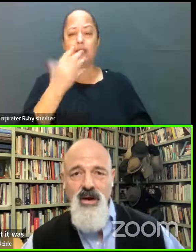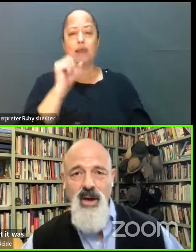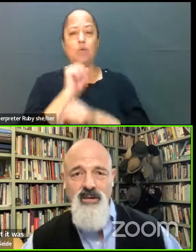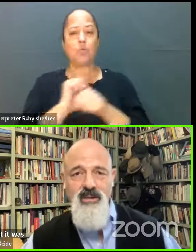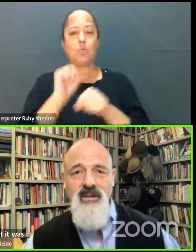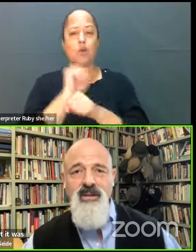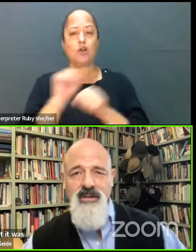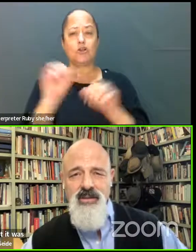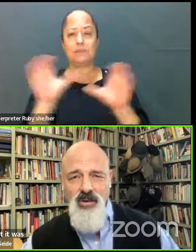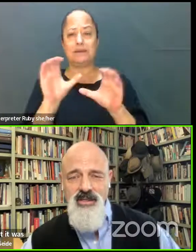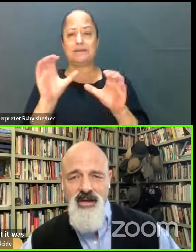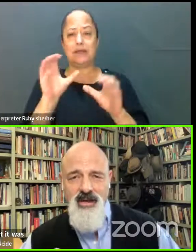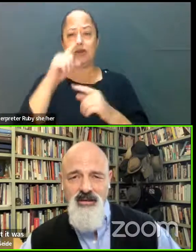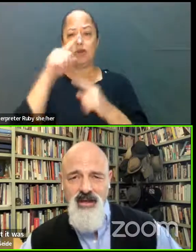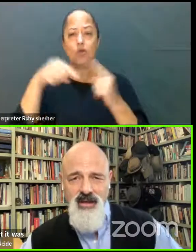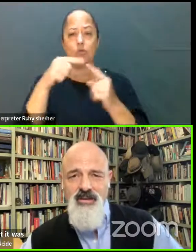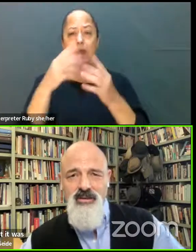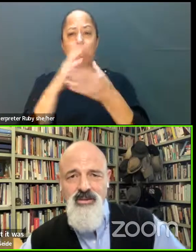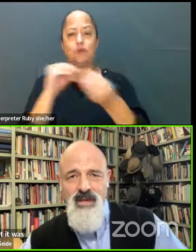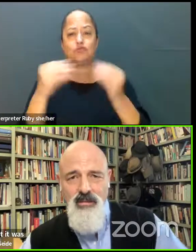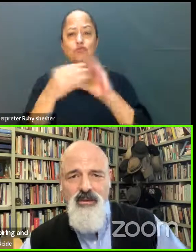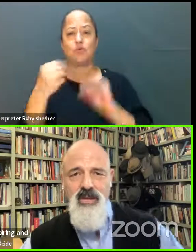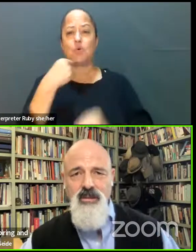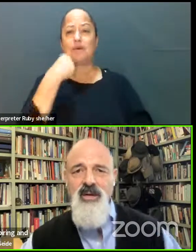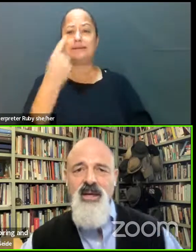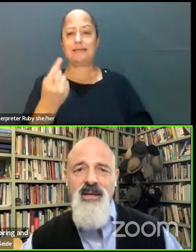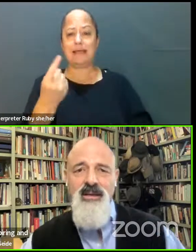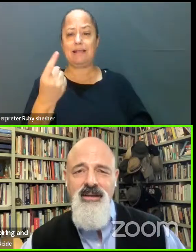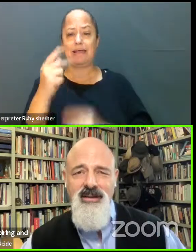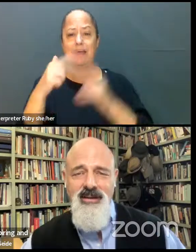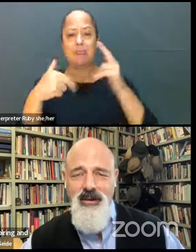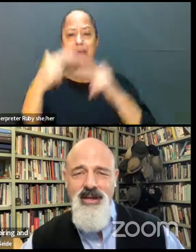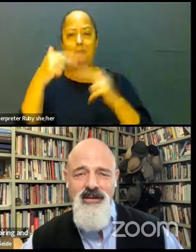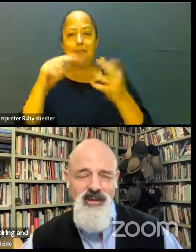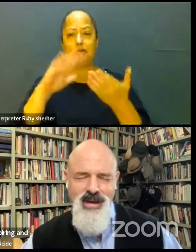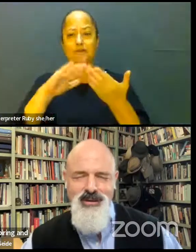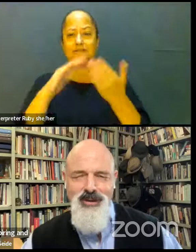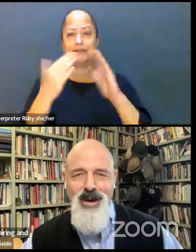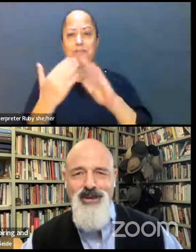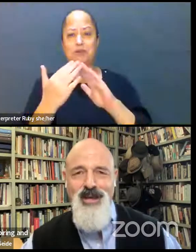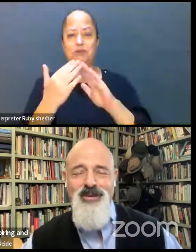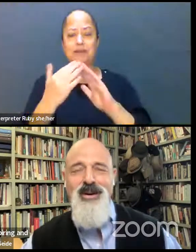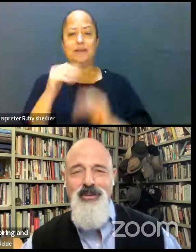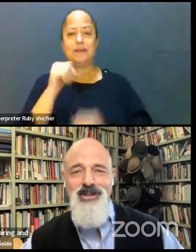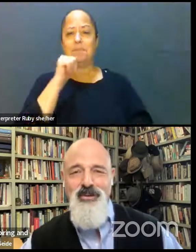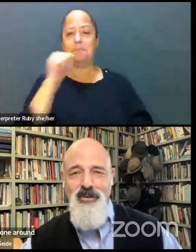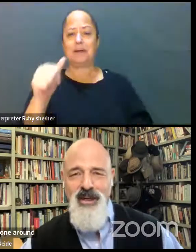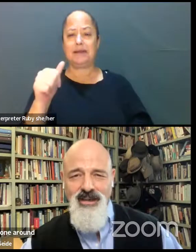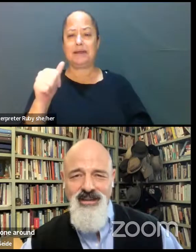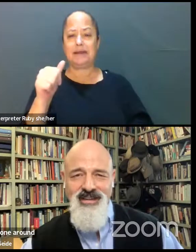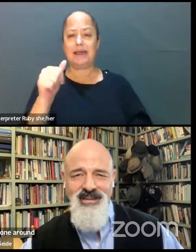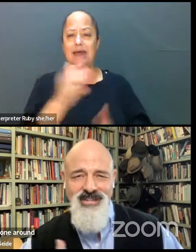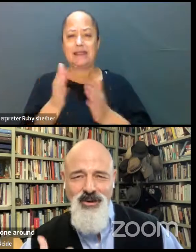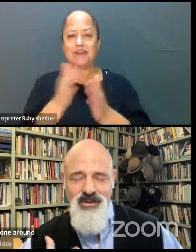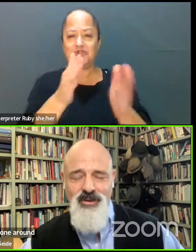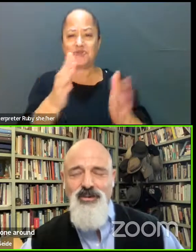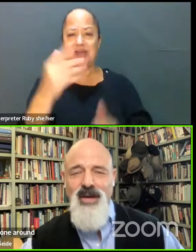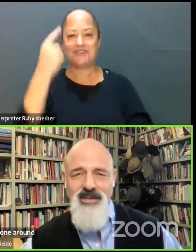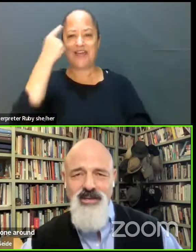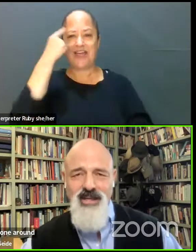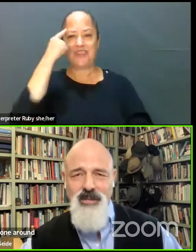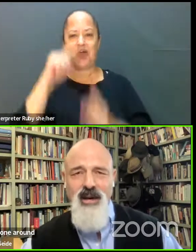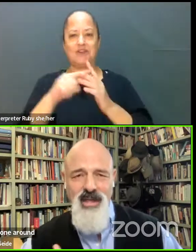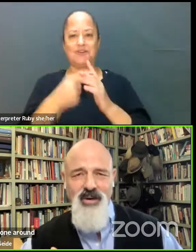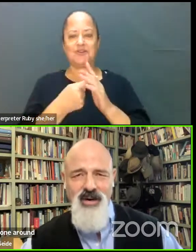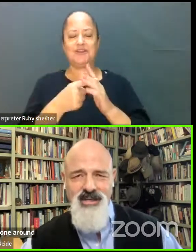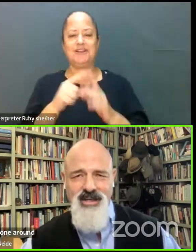done around storytelling that heals and builds community, although it was not in the direction I thought it originally would be. And so Center